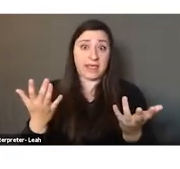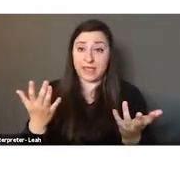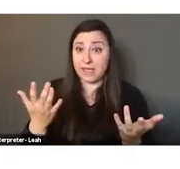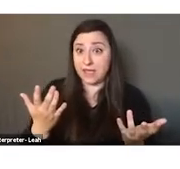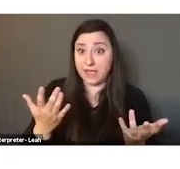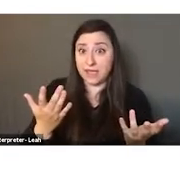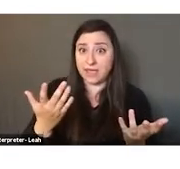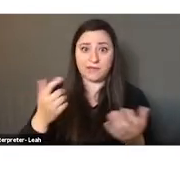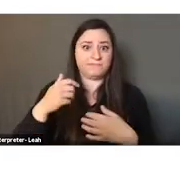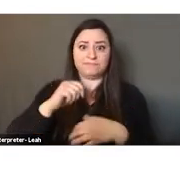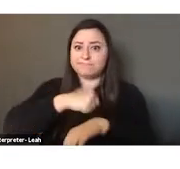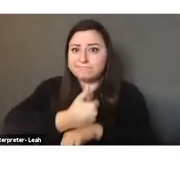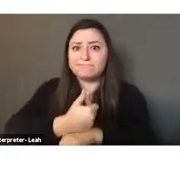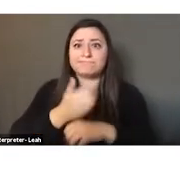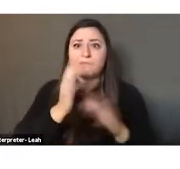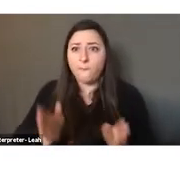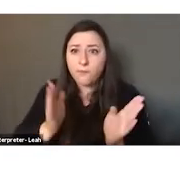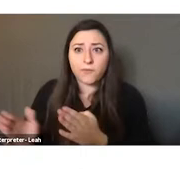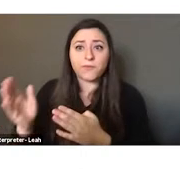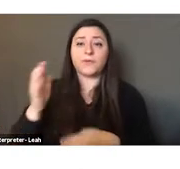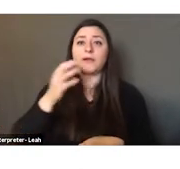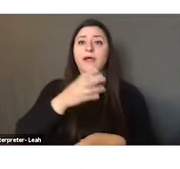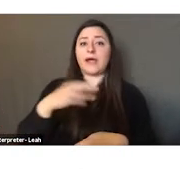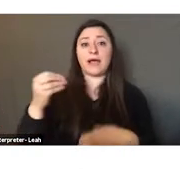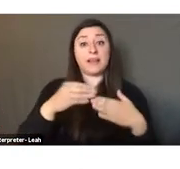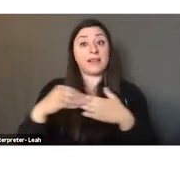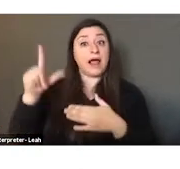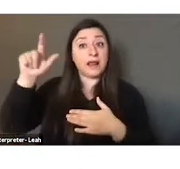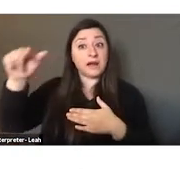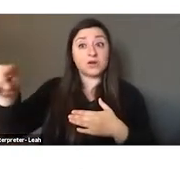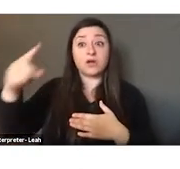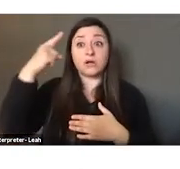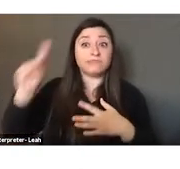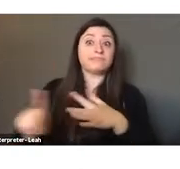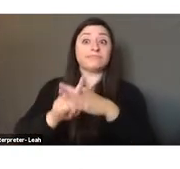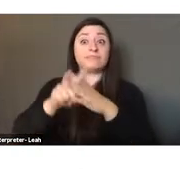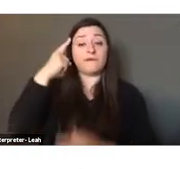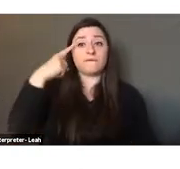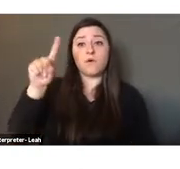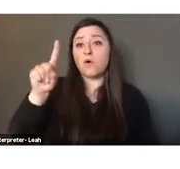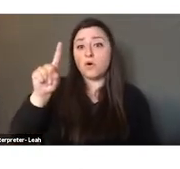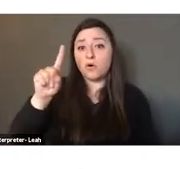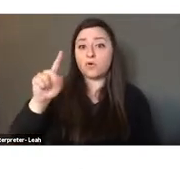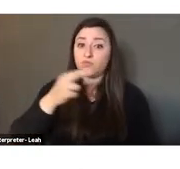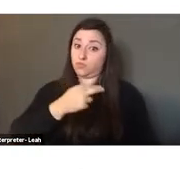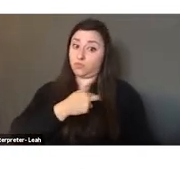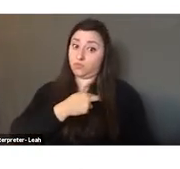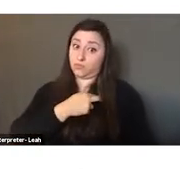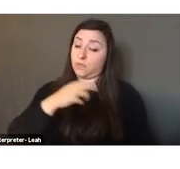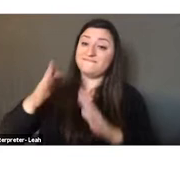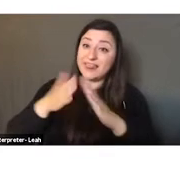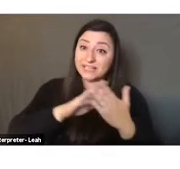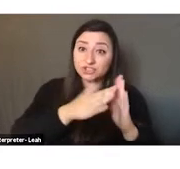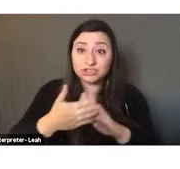organized. And it even led later on to the emergence of the first villages, then